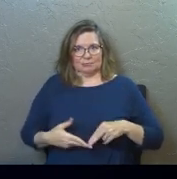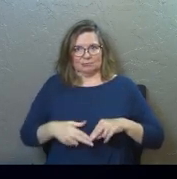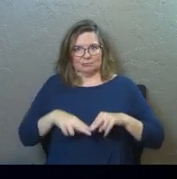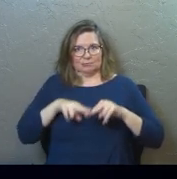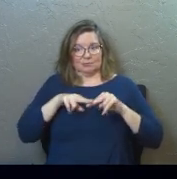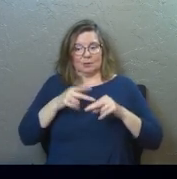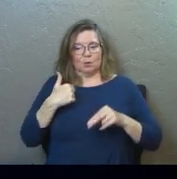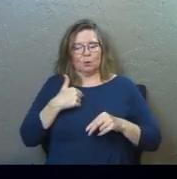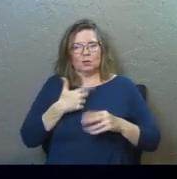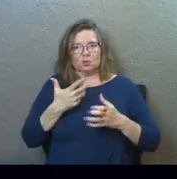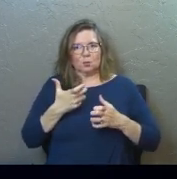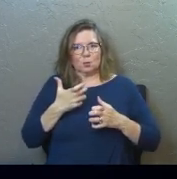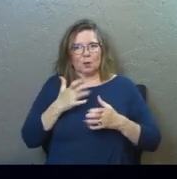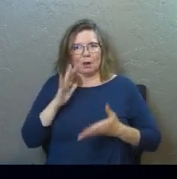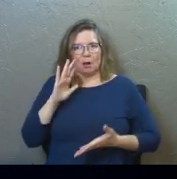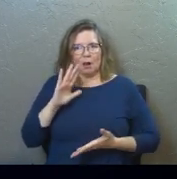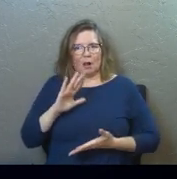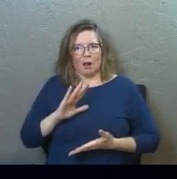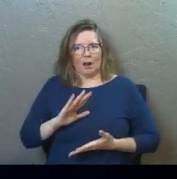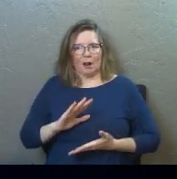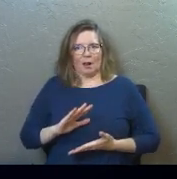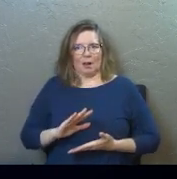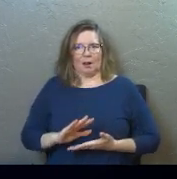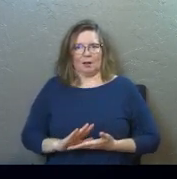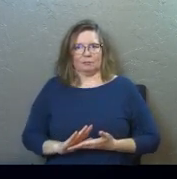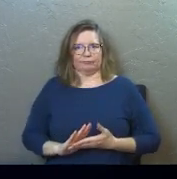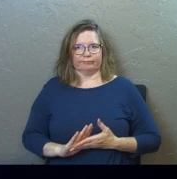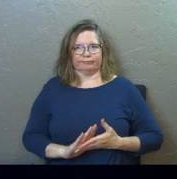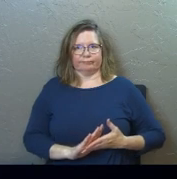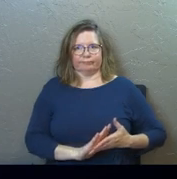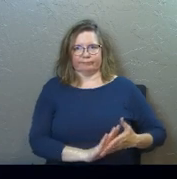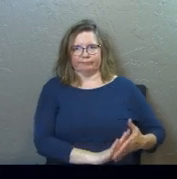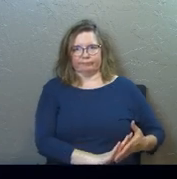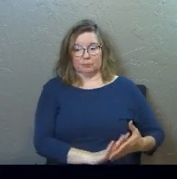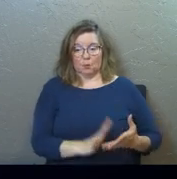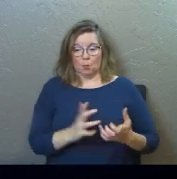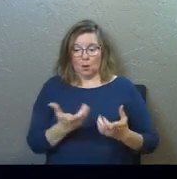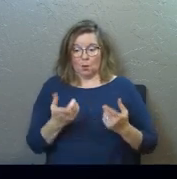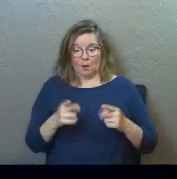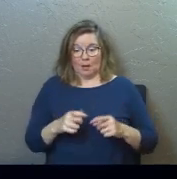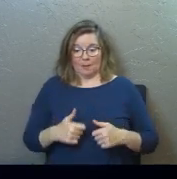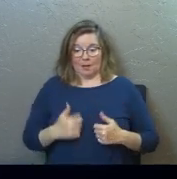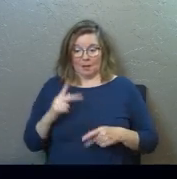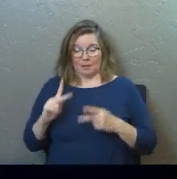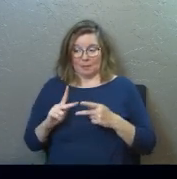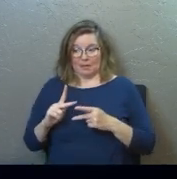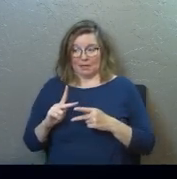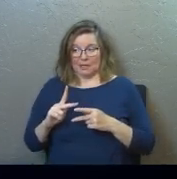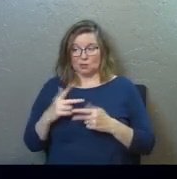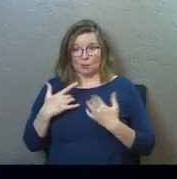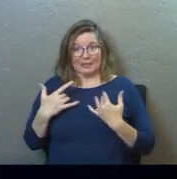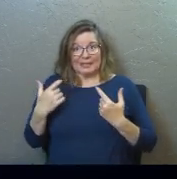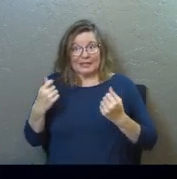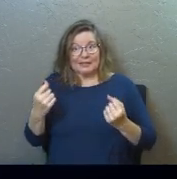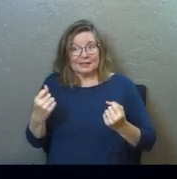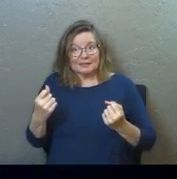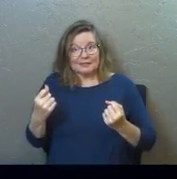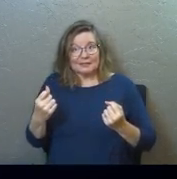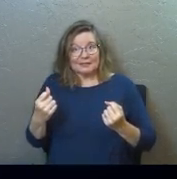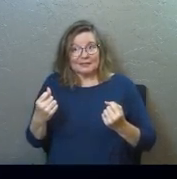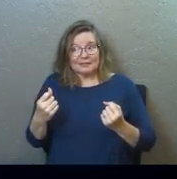We should want it to be smaller, guys. We should want what happens in the lives of other people to be healed,